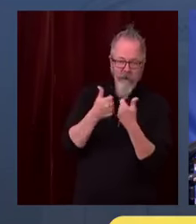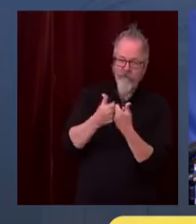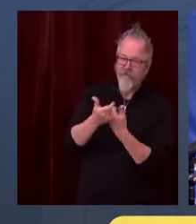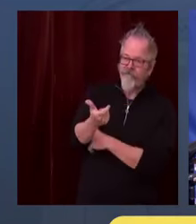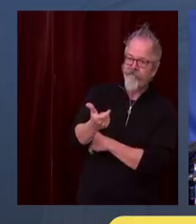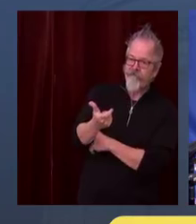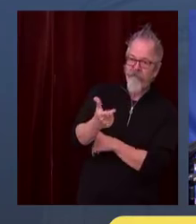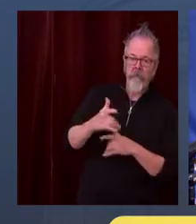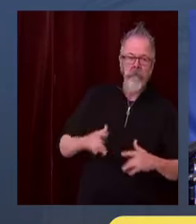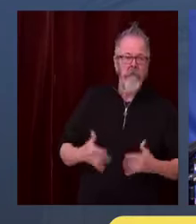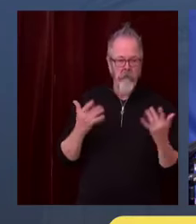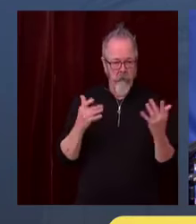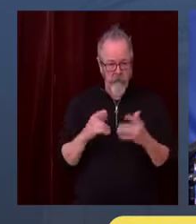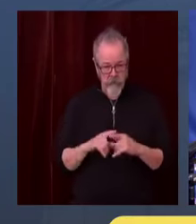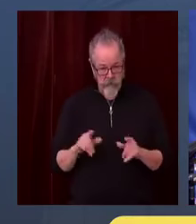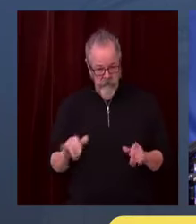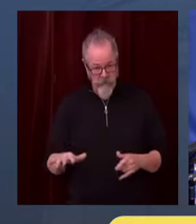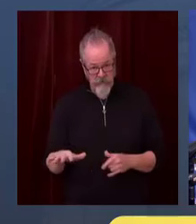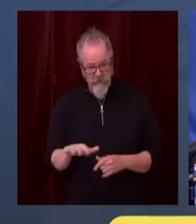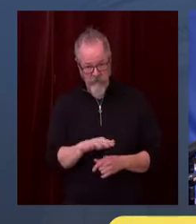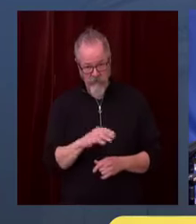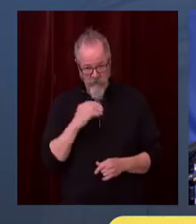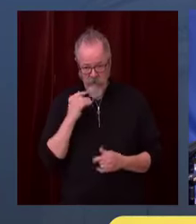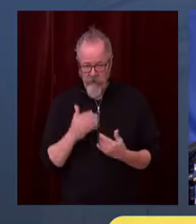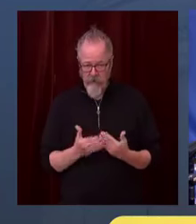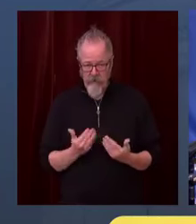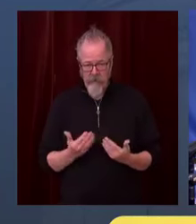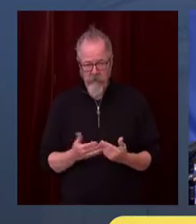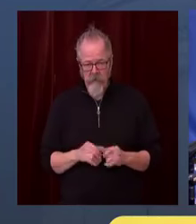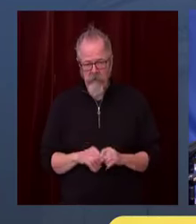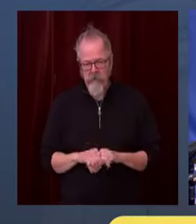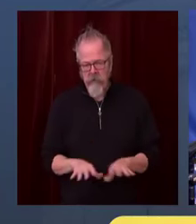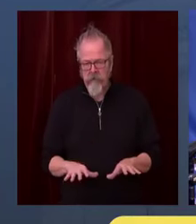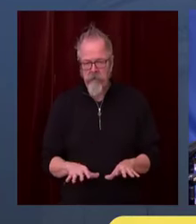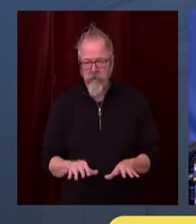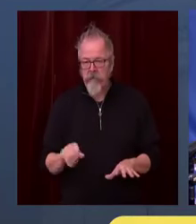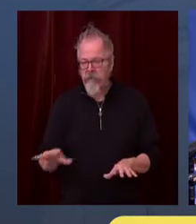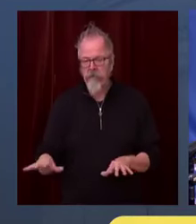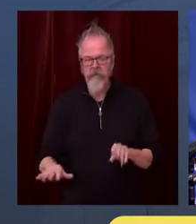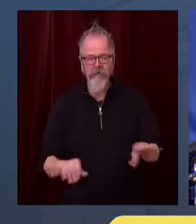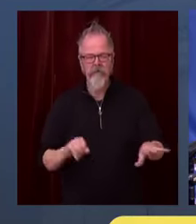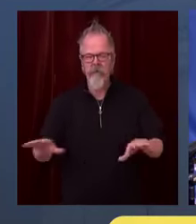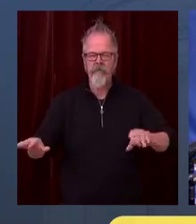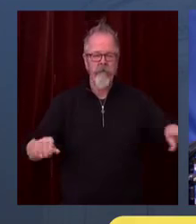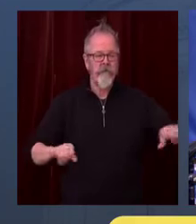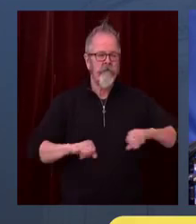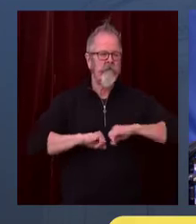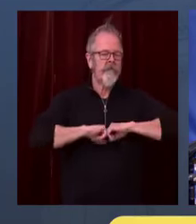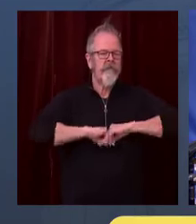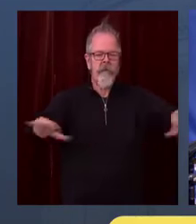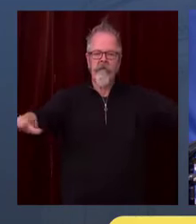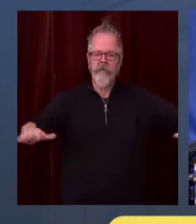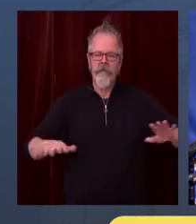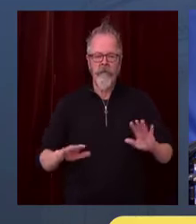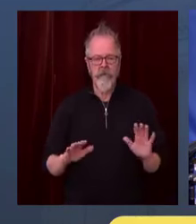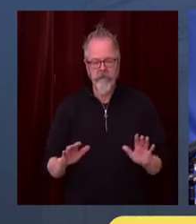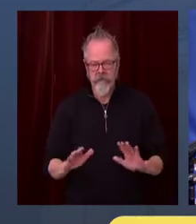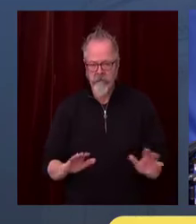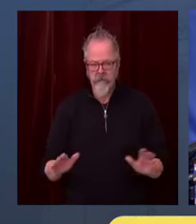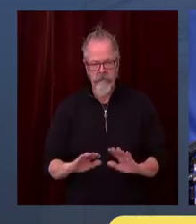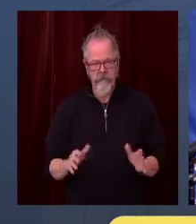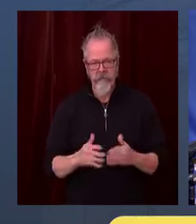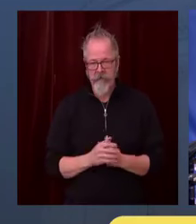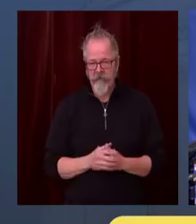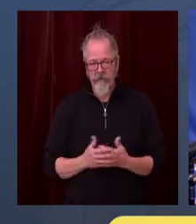so easy. I I felt this my same way. You know, I thinking about a guy I've known for 50 years. And you think, well, he's okay. He is okay. He's a great